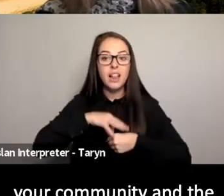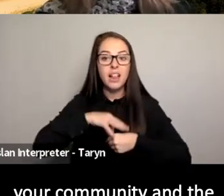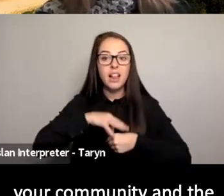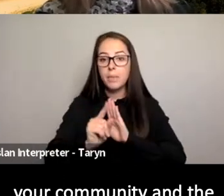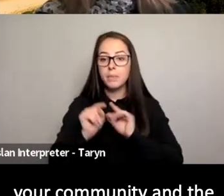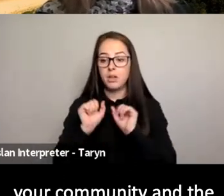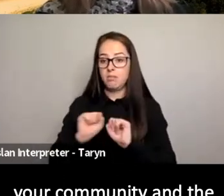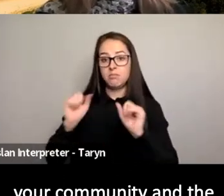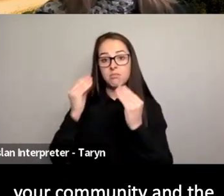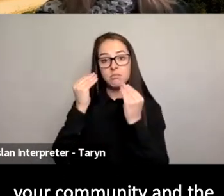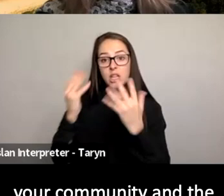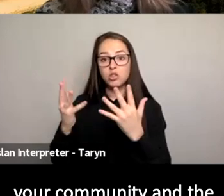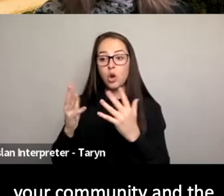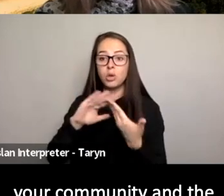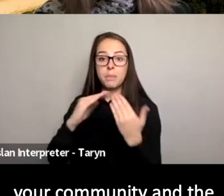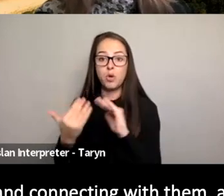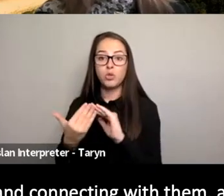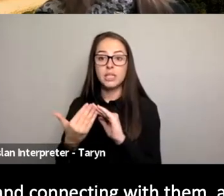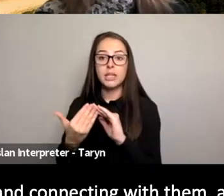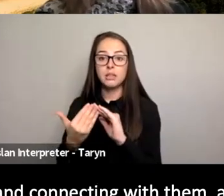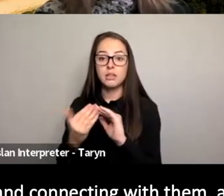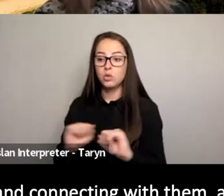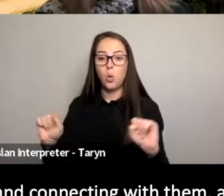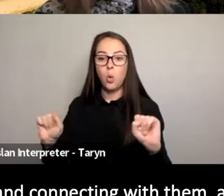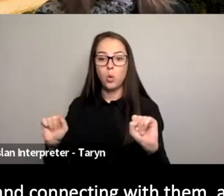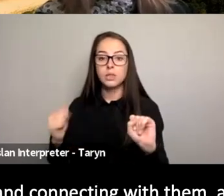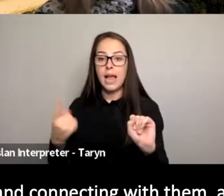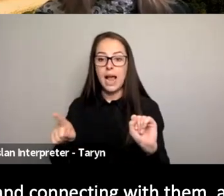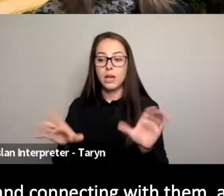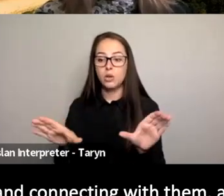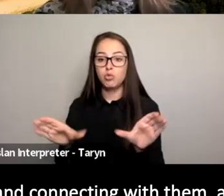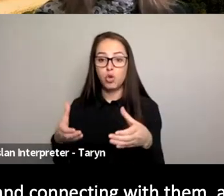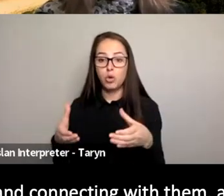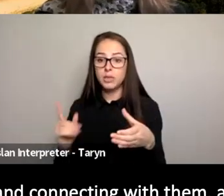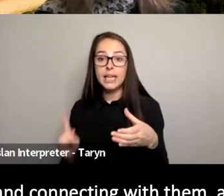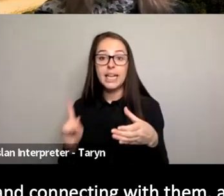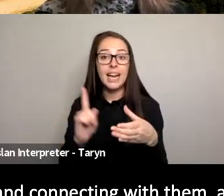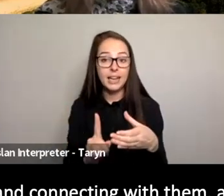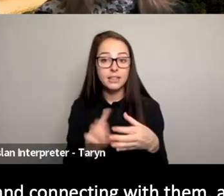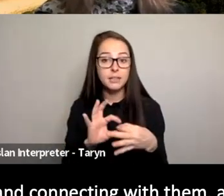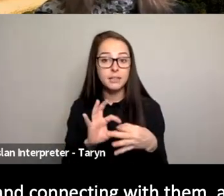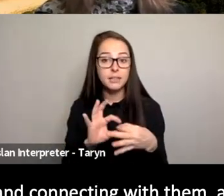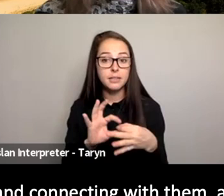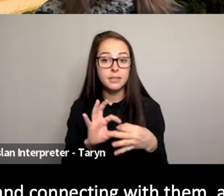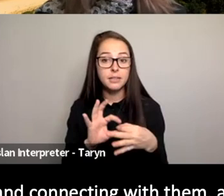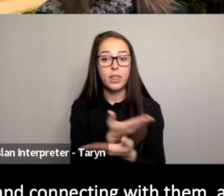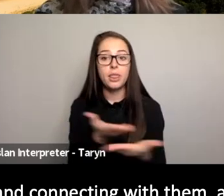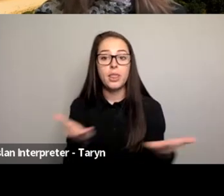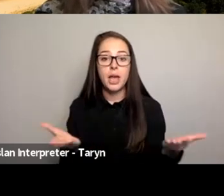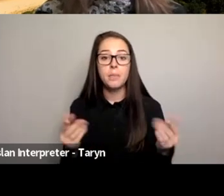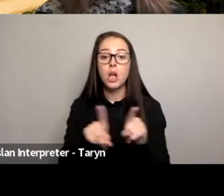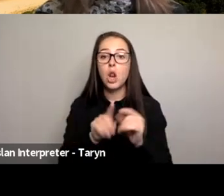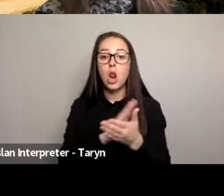your community and the community groups and connecting with them, as Councillor Hollywood